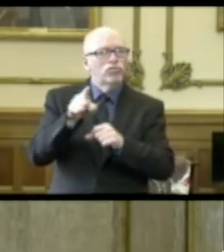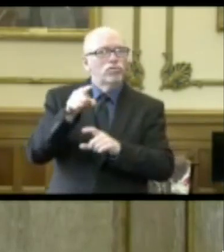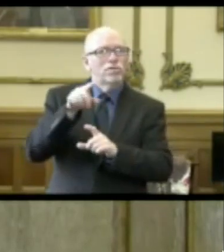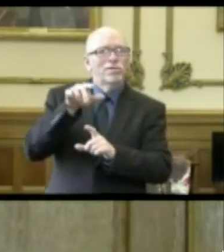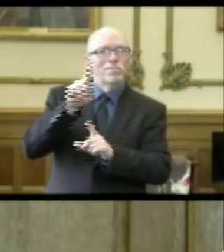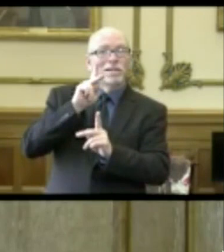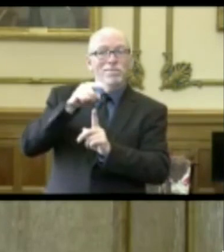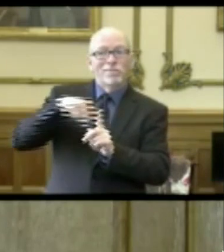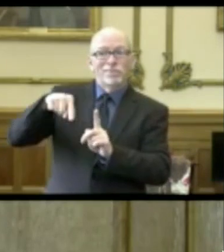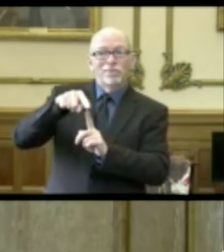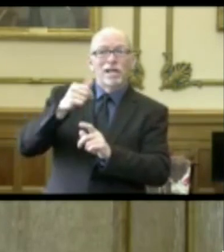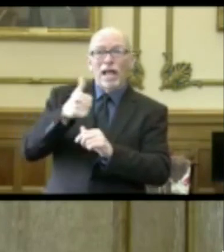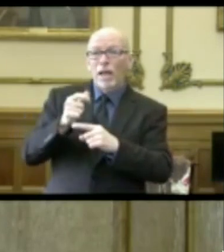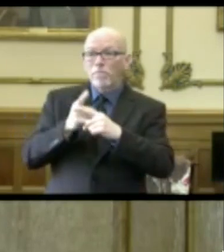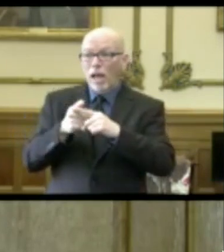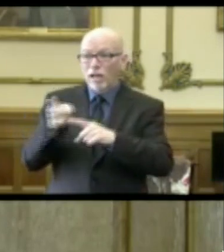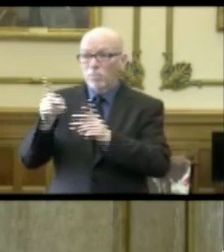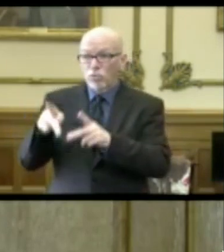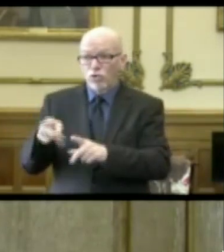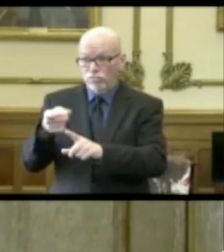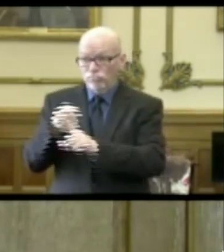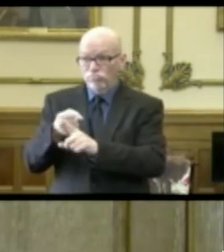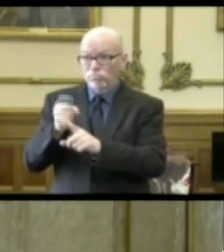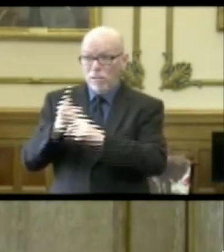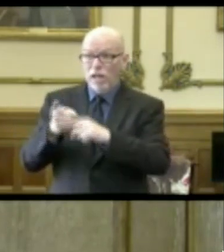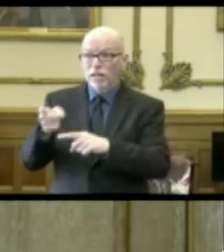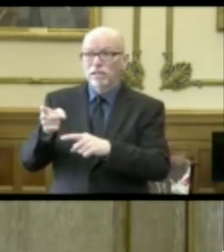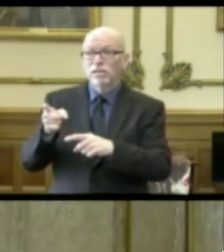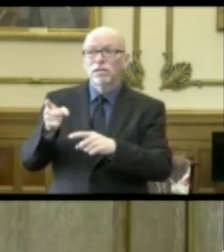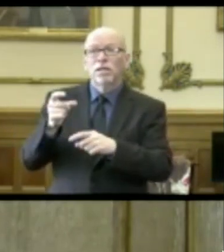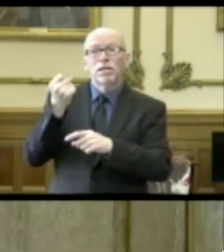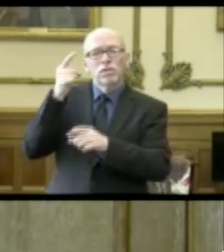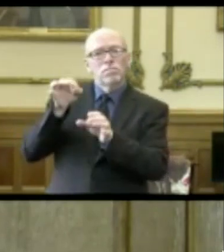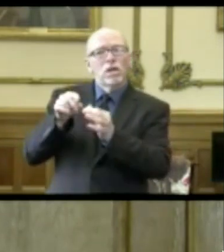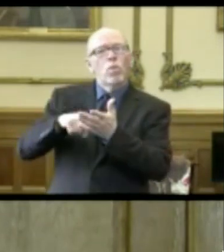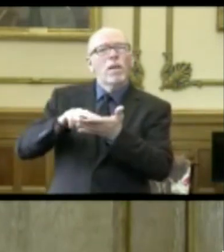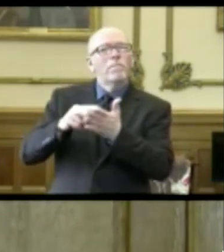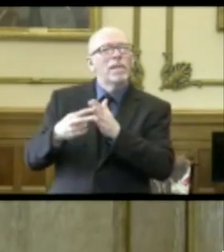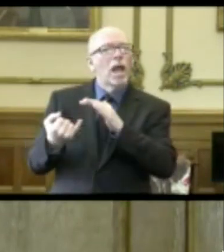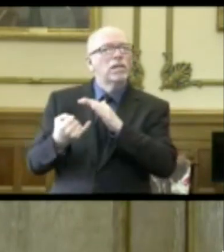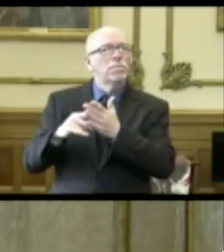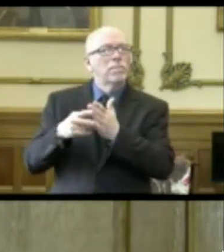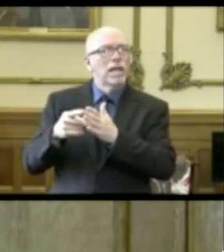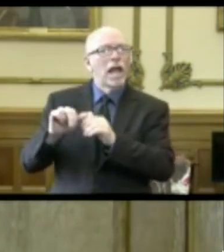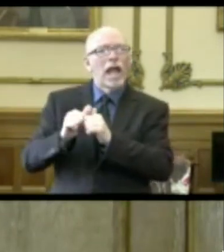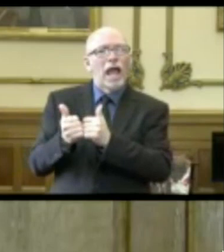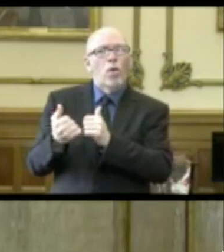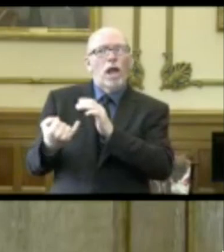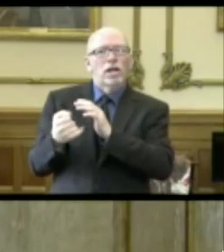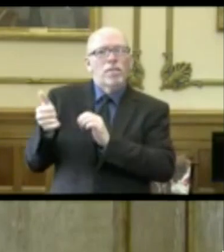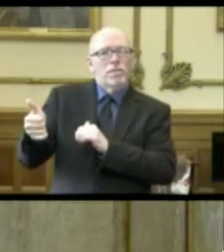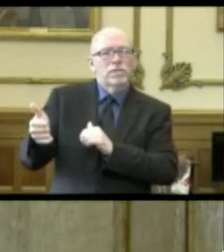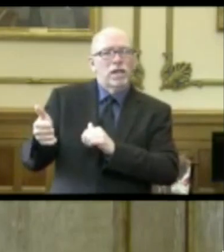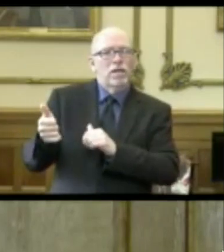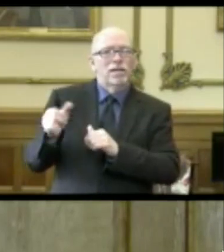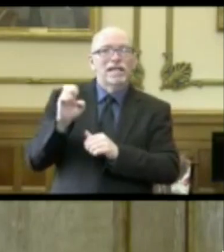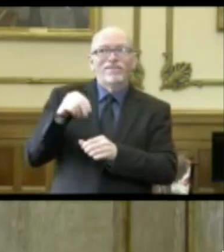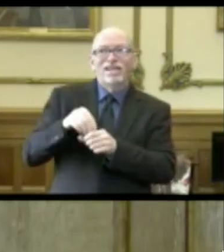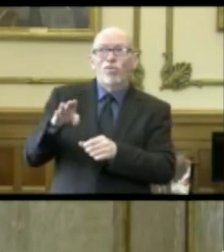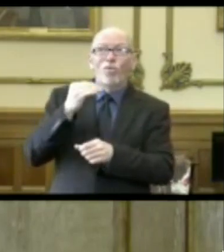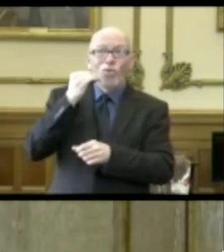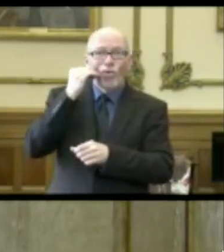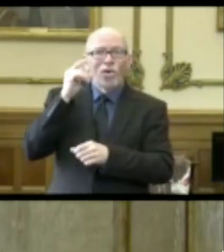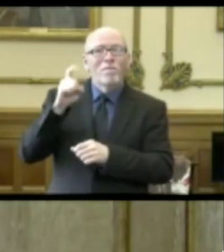individuals that are positive understand what isolation means and how they need to isolate themselves even within their own